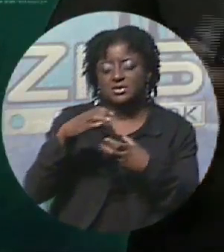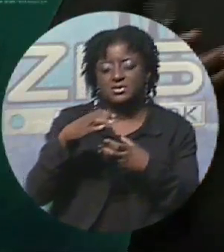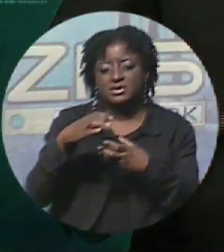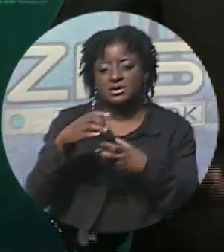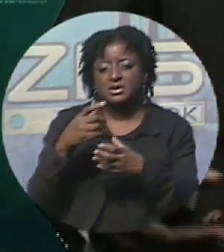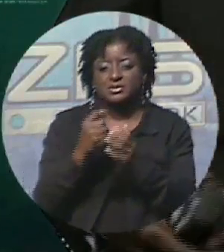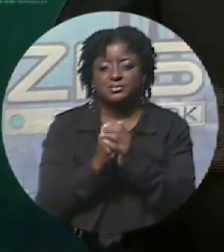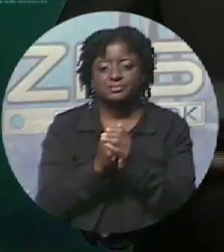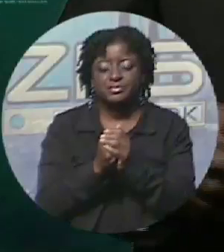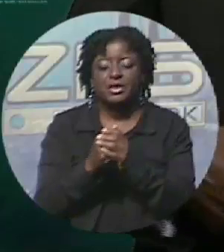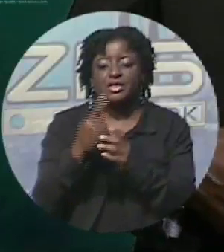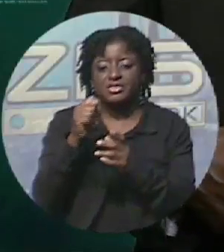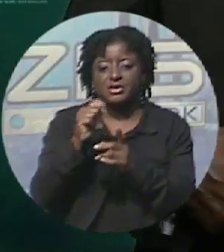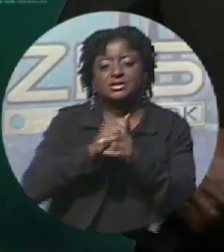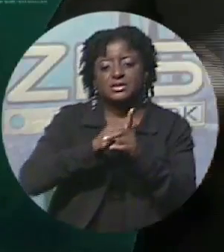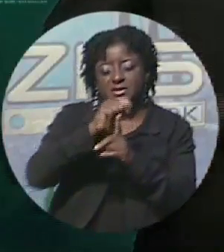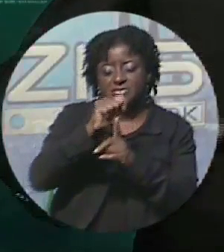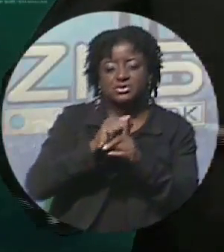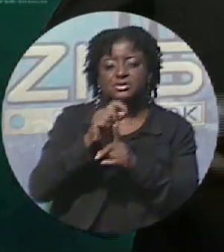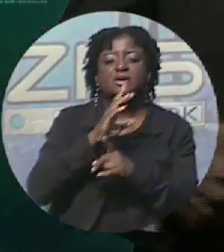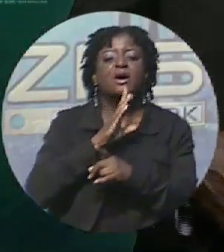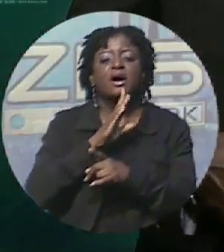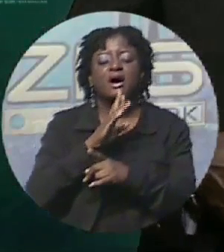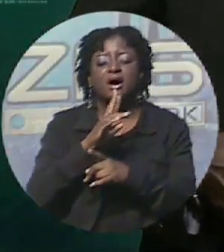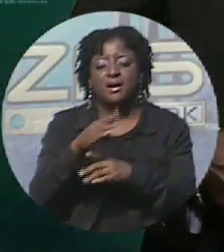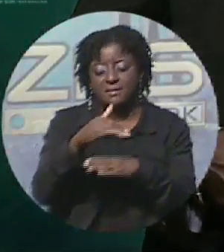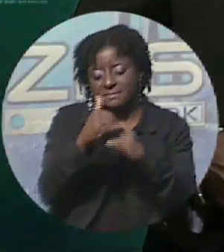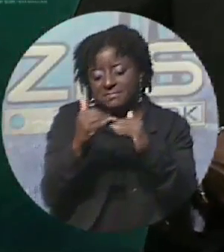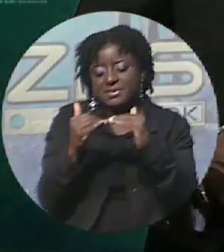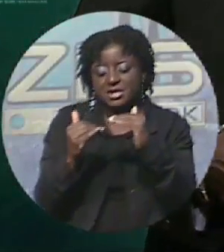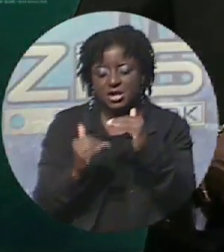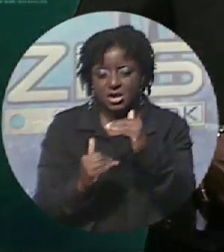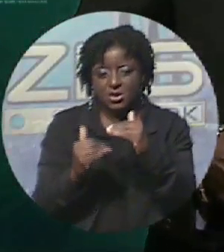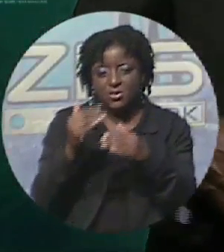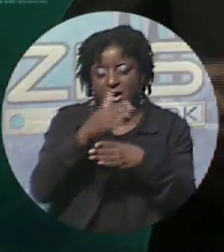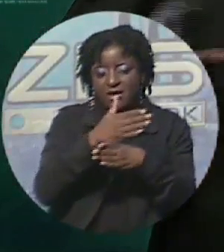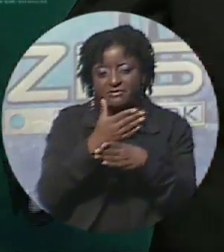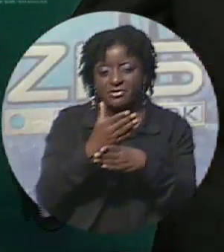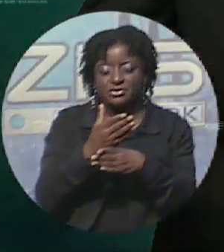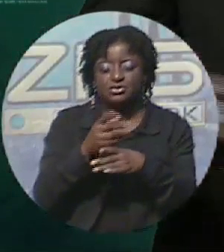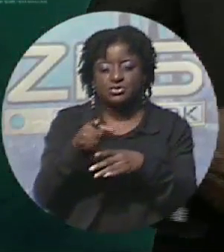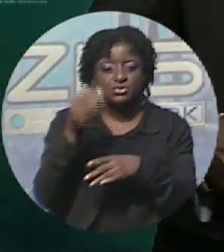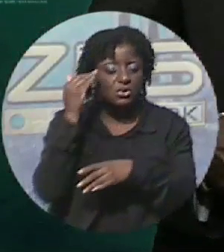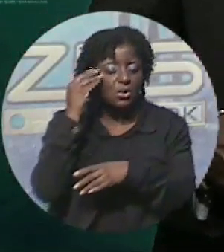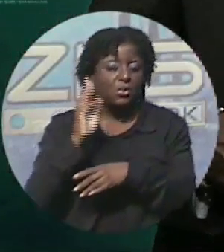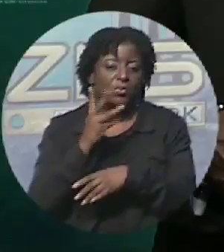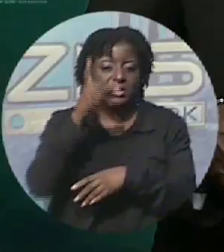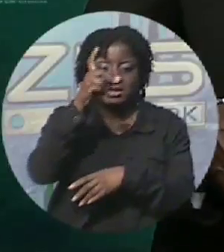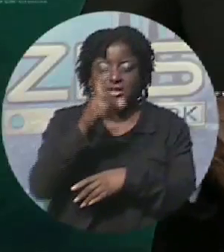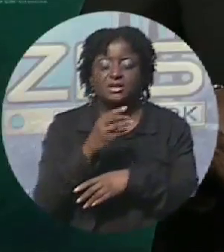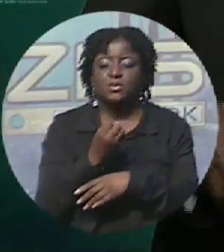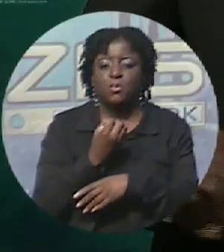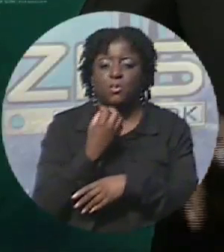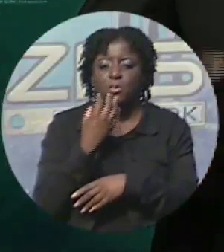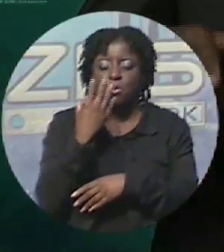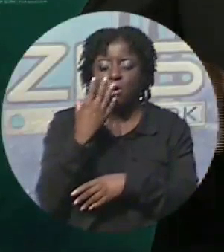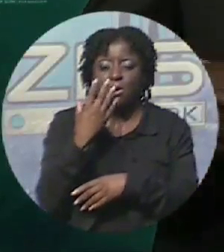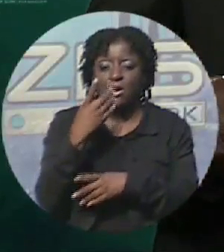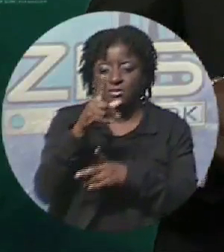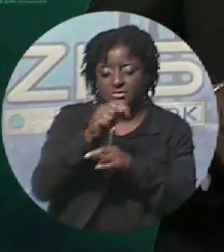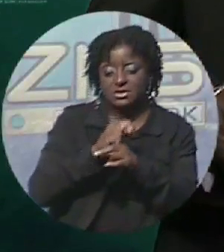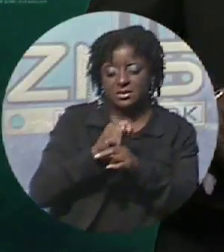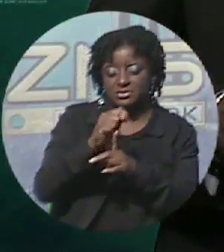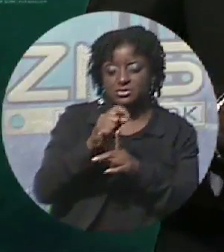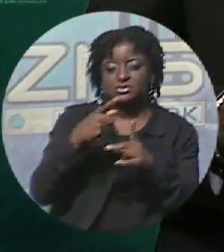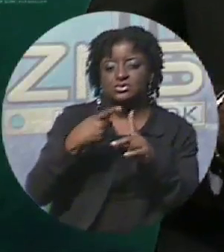And, you know, we need warm sea surface temperatures in order to start triggering those systems. So they are some of the indicators that are not pointing in a